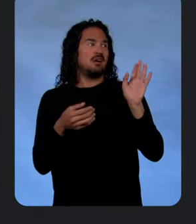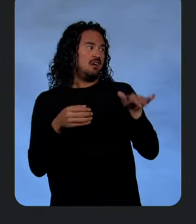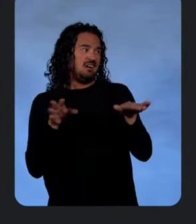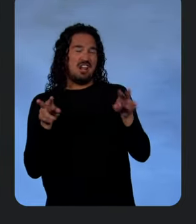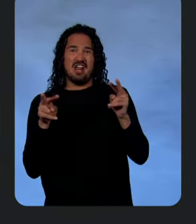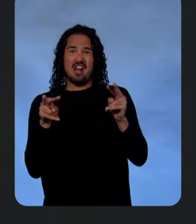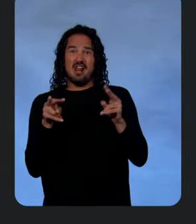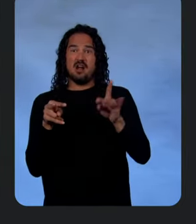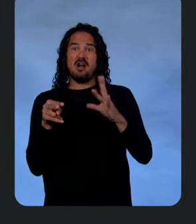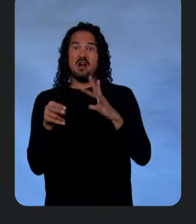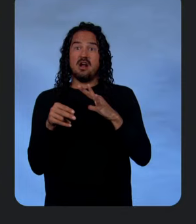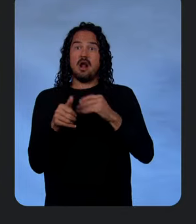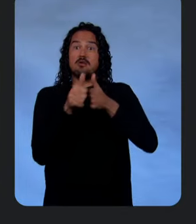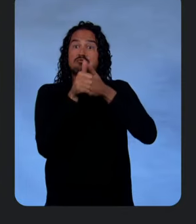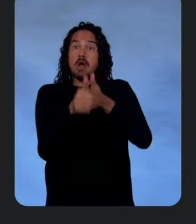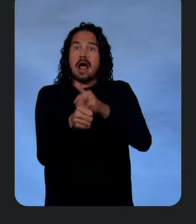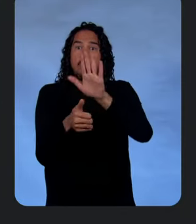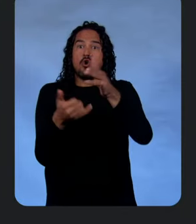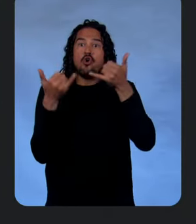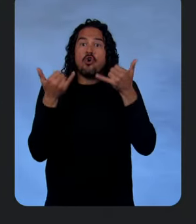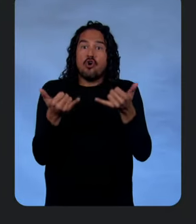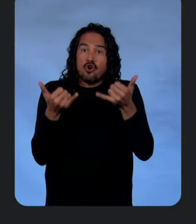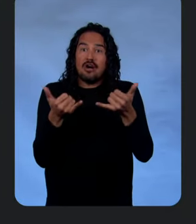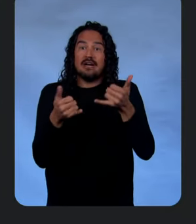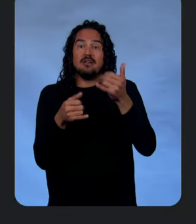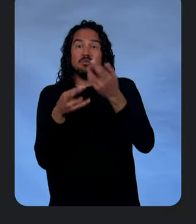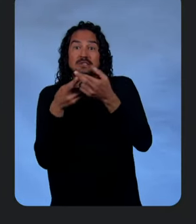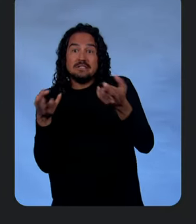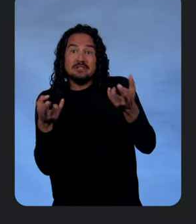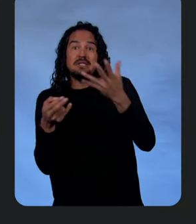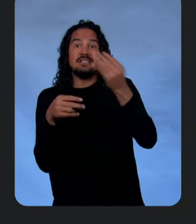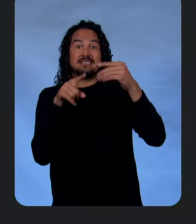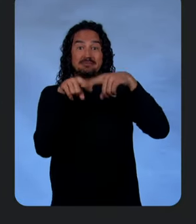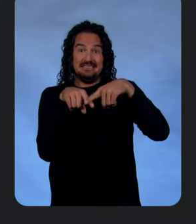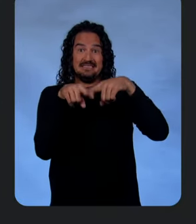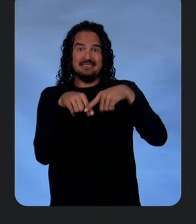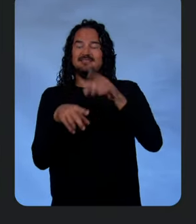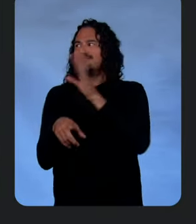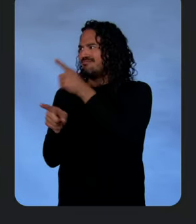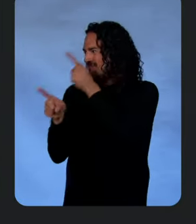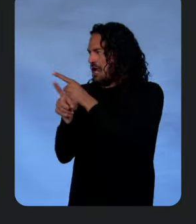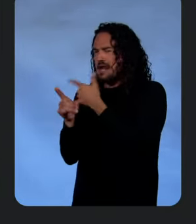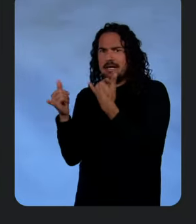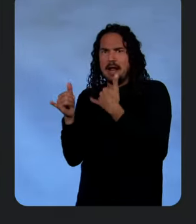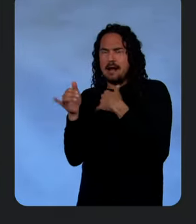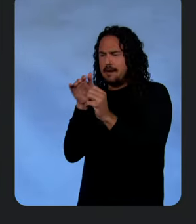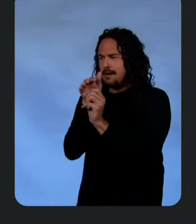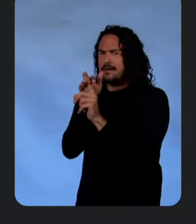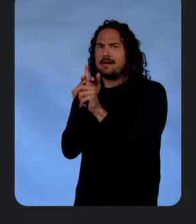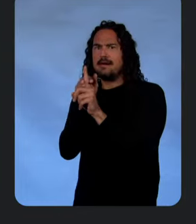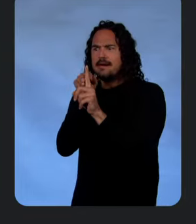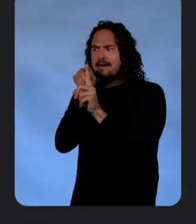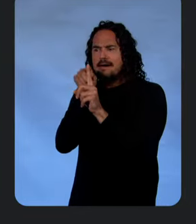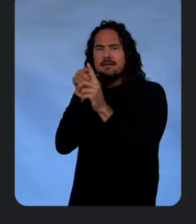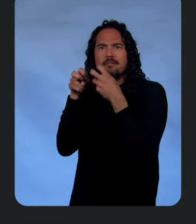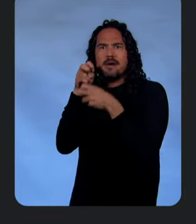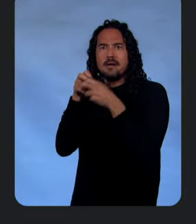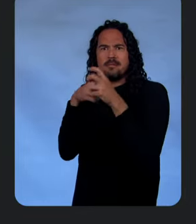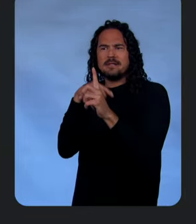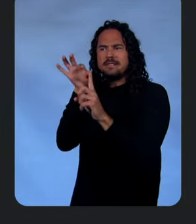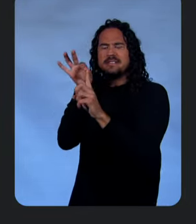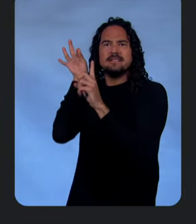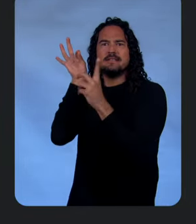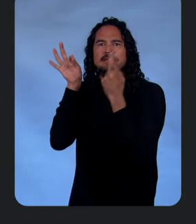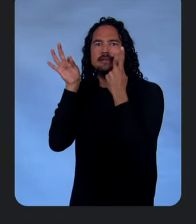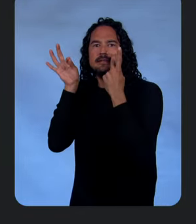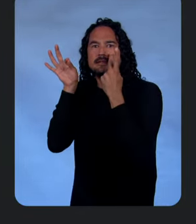and dependencies. Right. And I actually now have a lead on this problem. So, what we're doing is we're getting our application